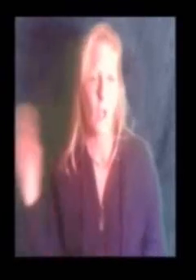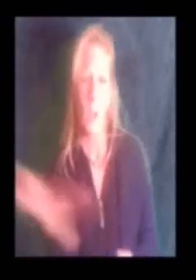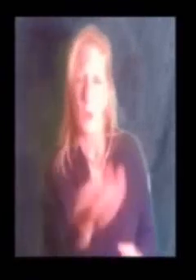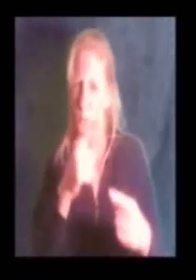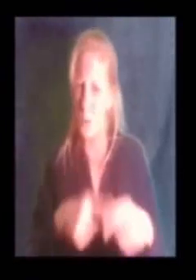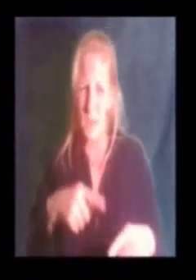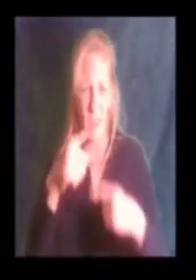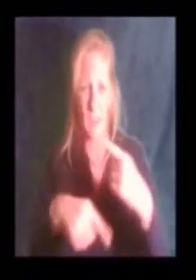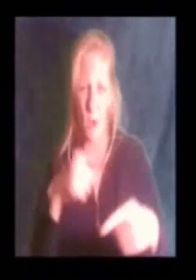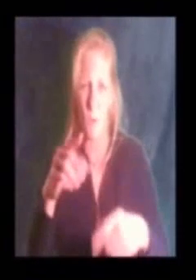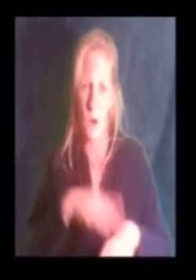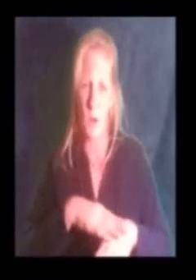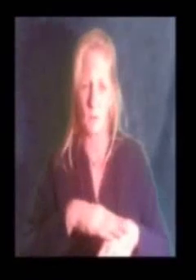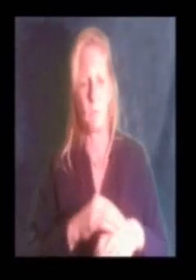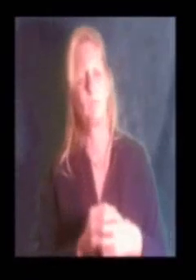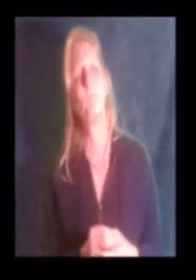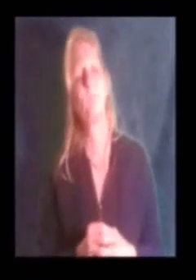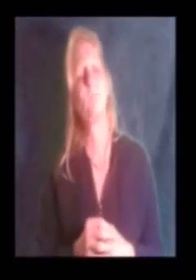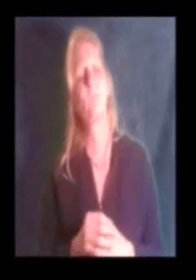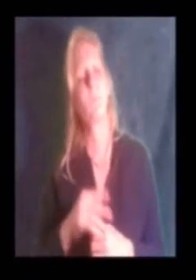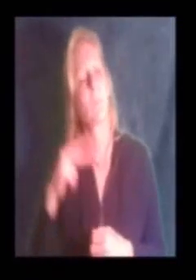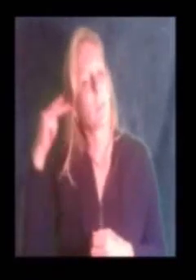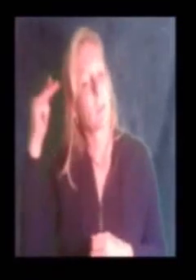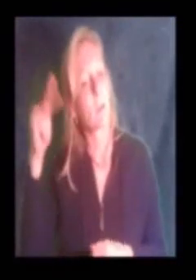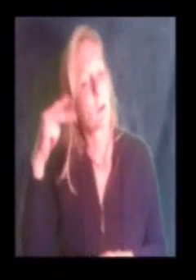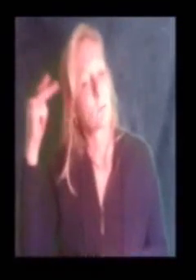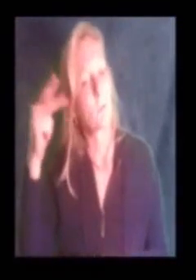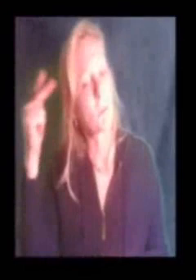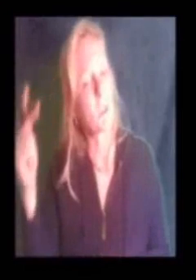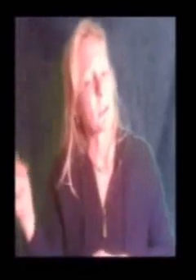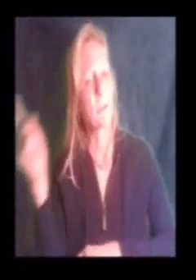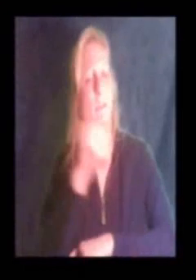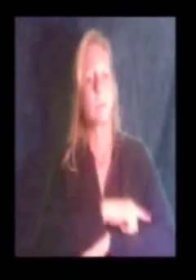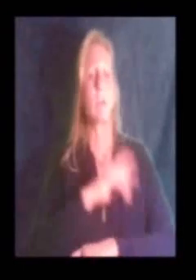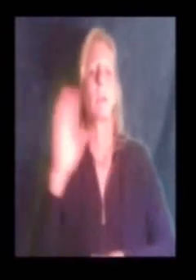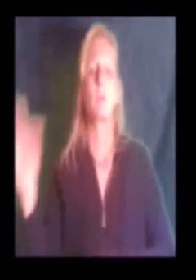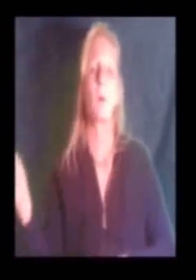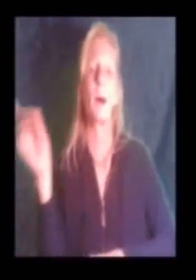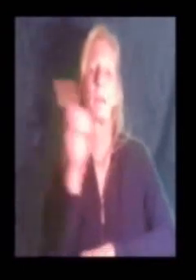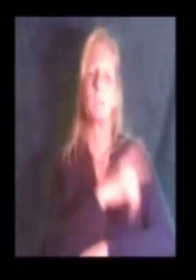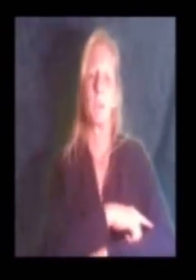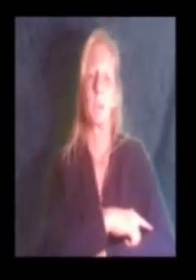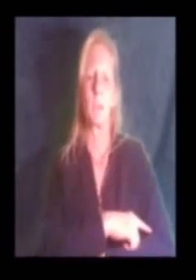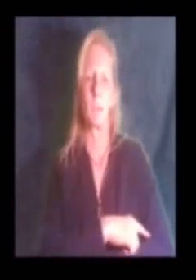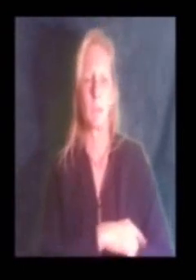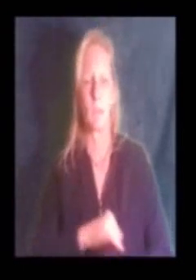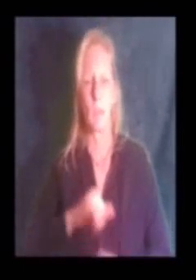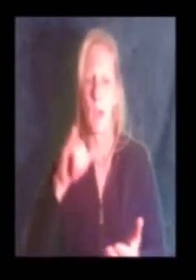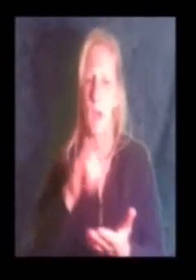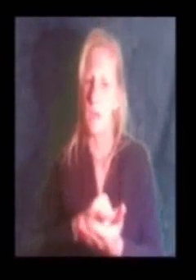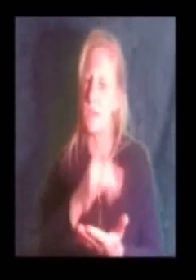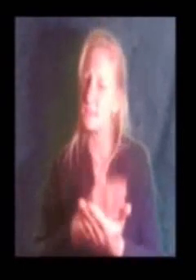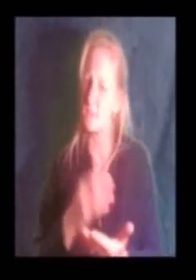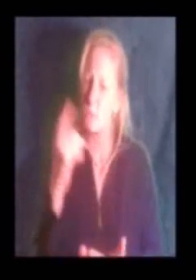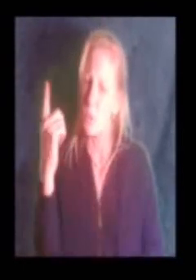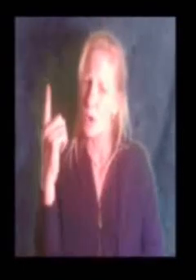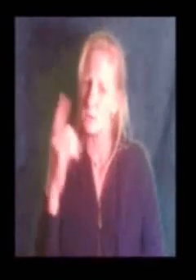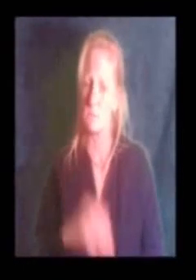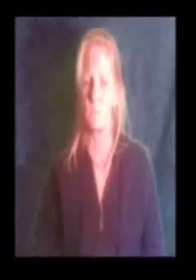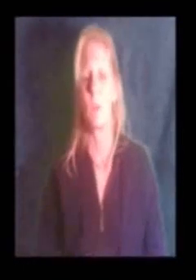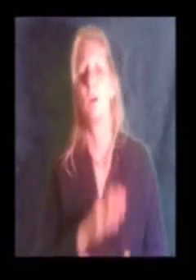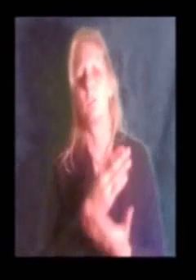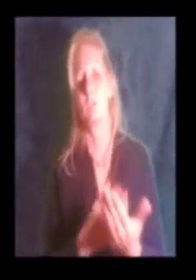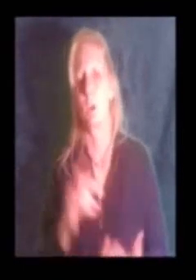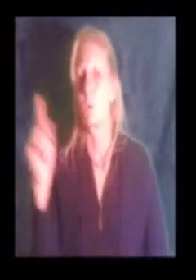We can't go on pretending day by day That someone,